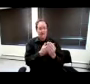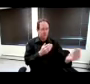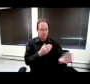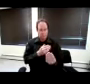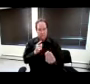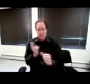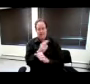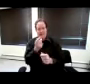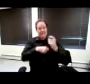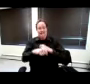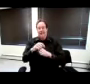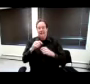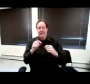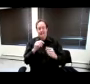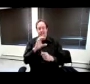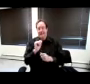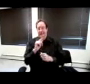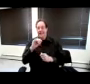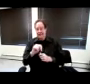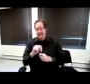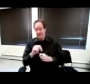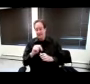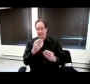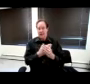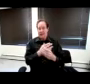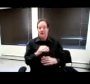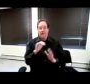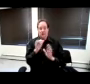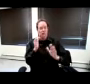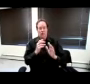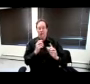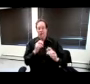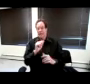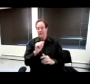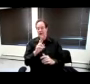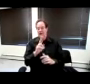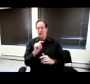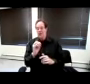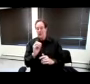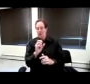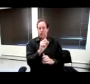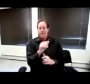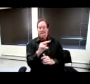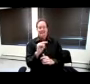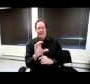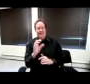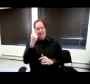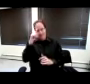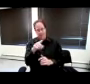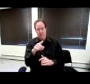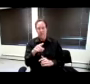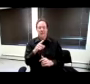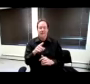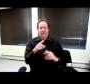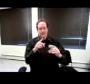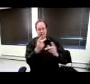file. And YouTube will auto-sync that for you. And then you'll have to fiddle with the timing. But that's another good shortcut.